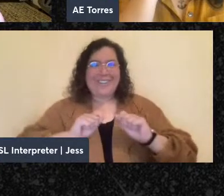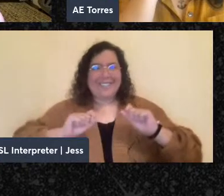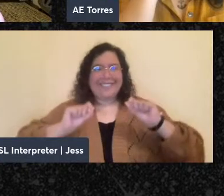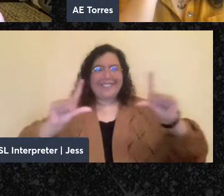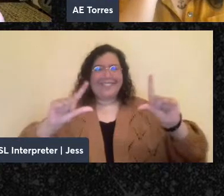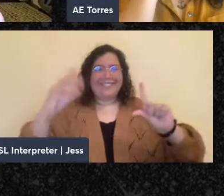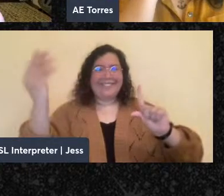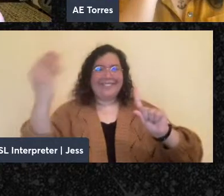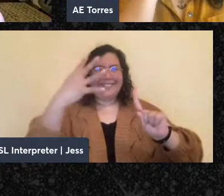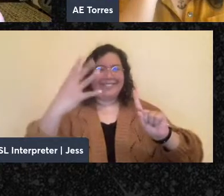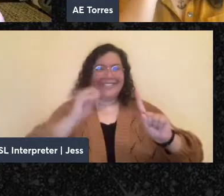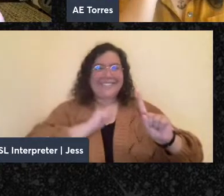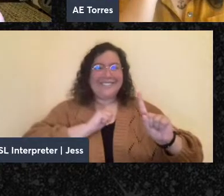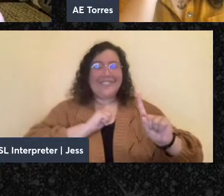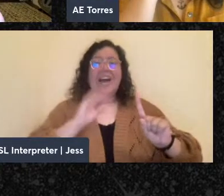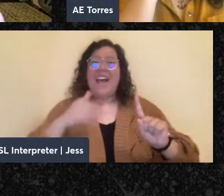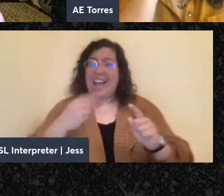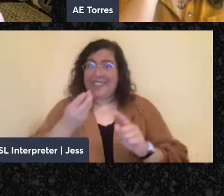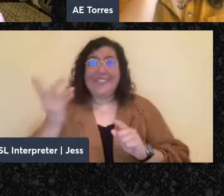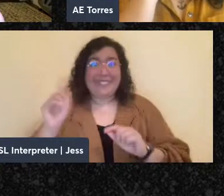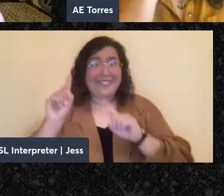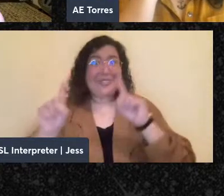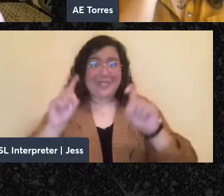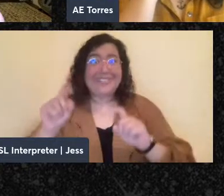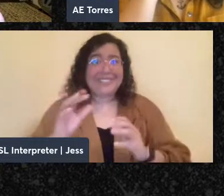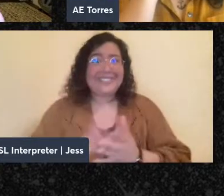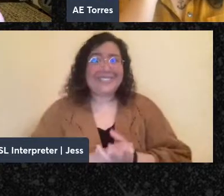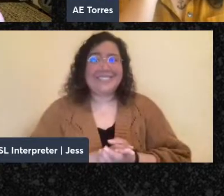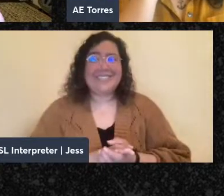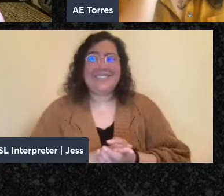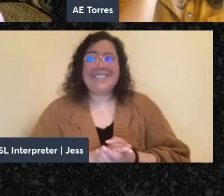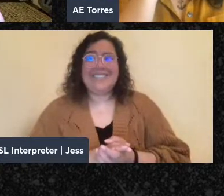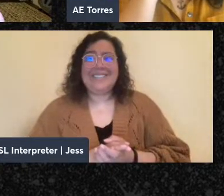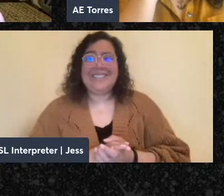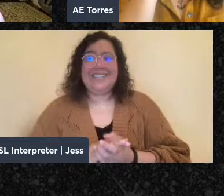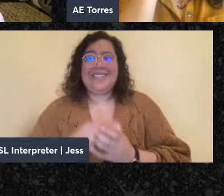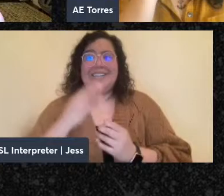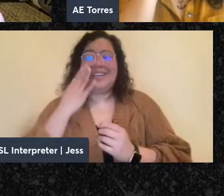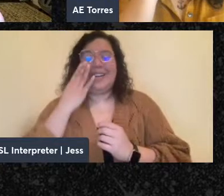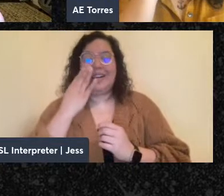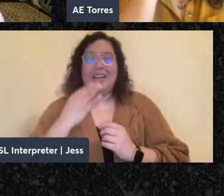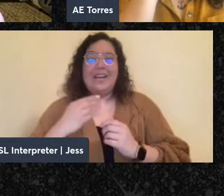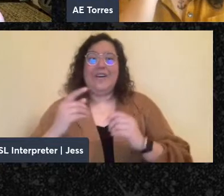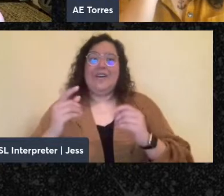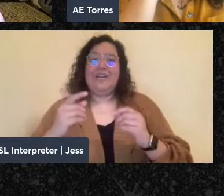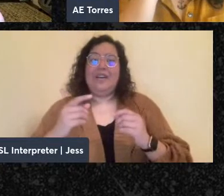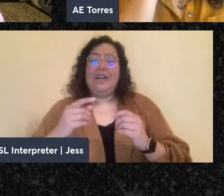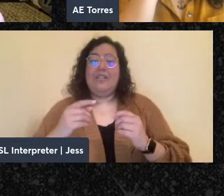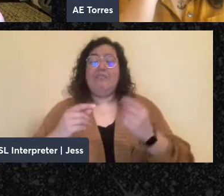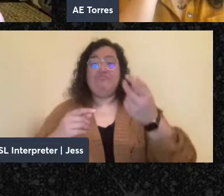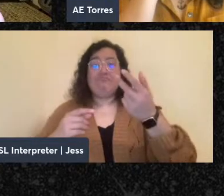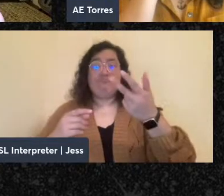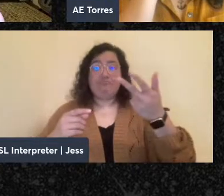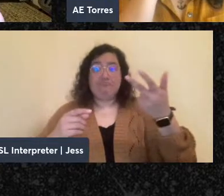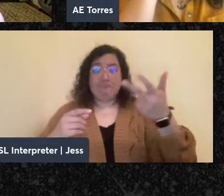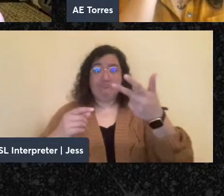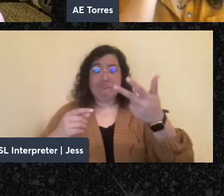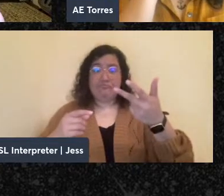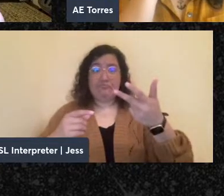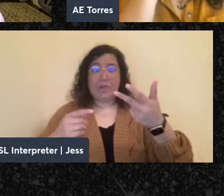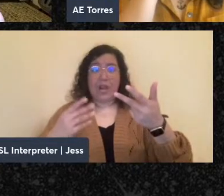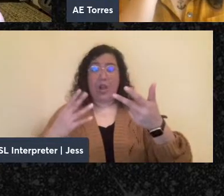And I have a number of questions. So I want to, first, I will ask all of you for questions of each other.